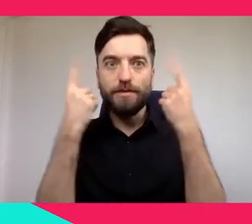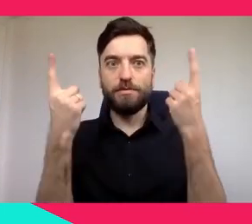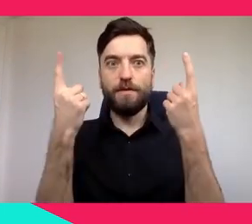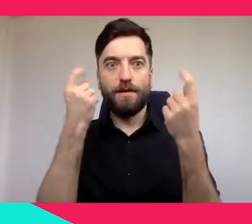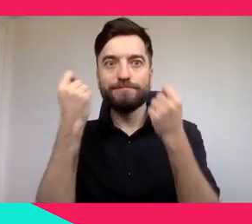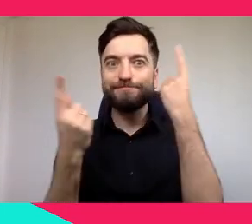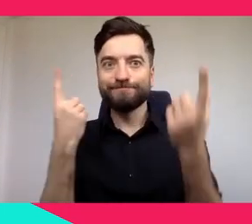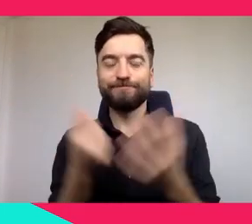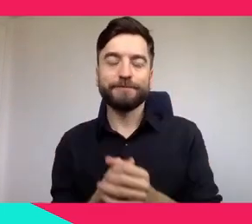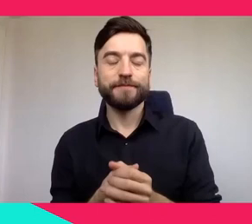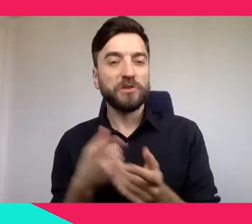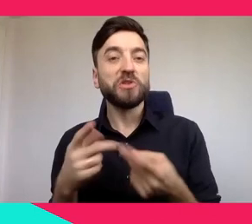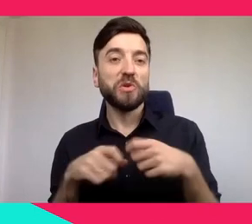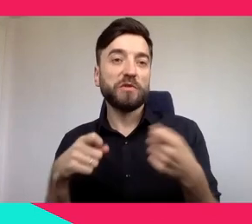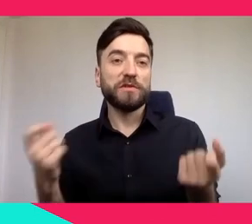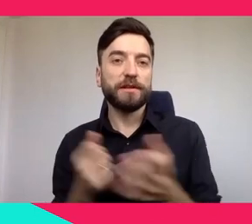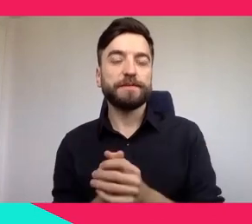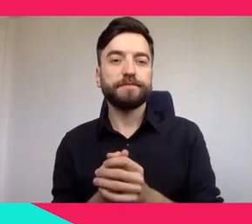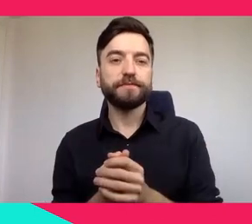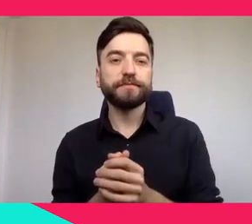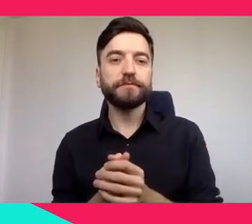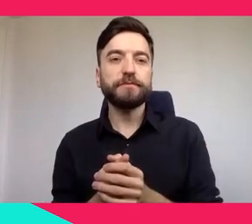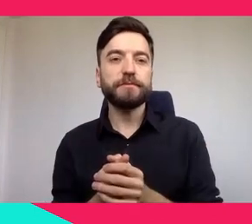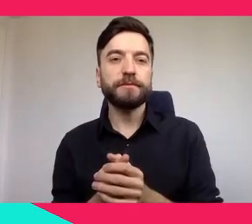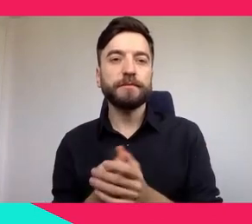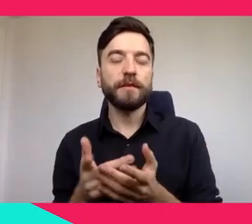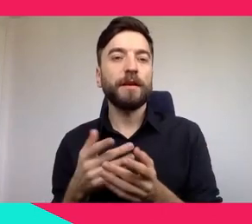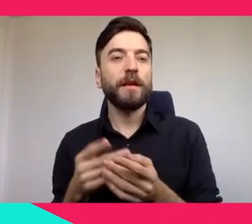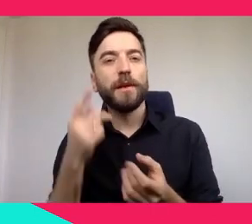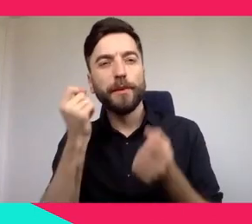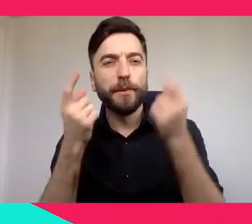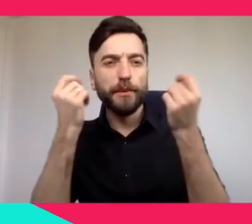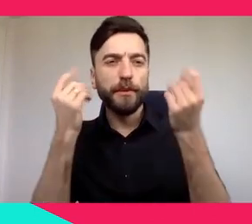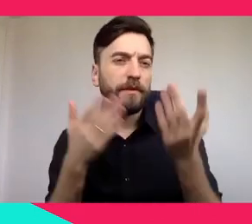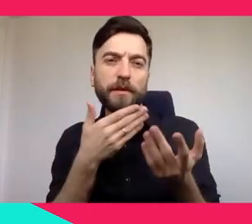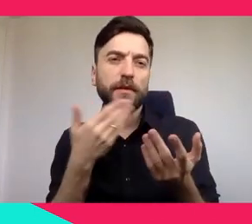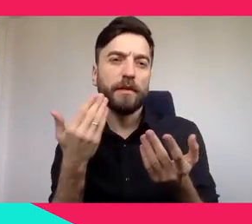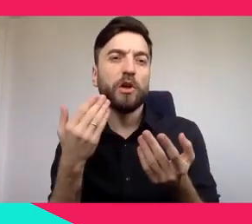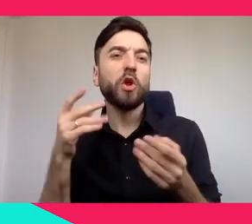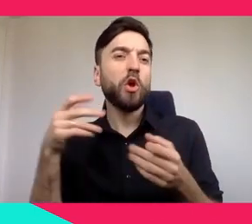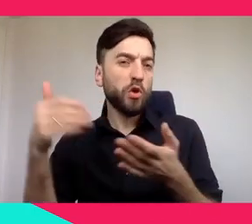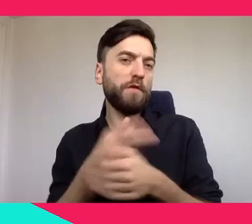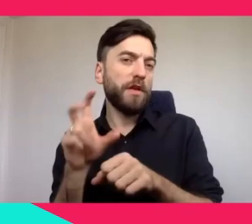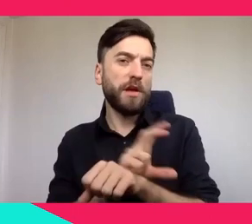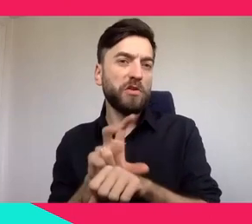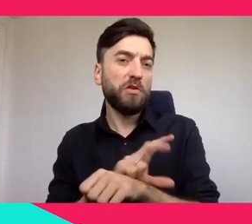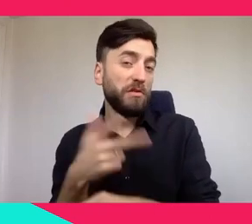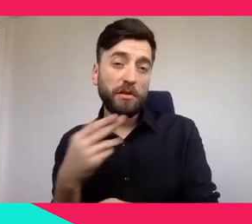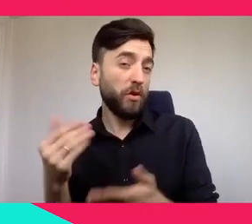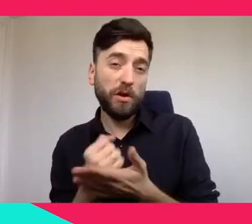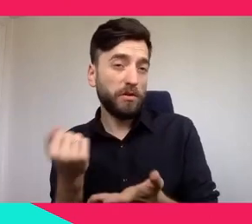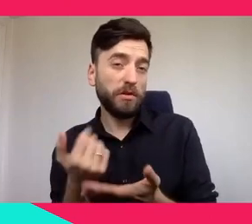innovation in new technologies. It's innovation in cultural mediation. And I see a lot of museums